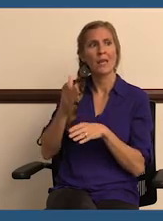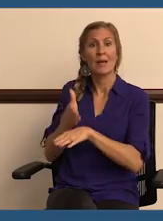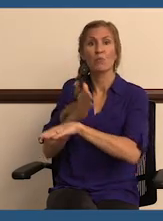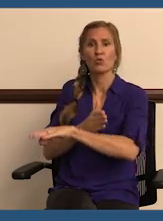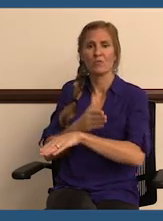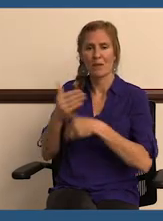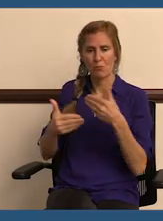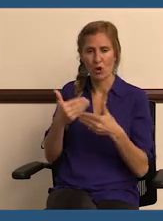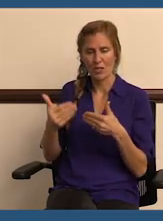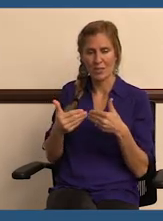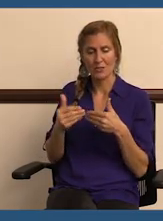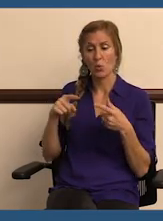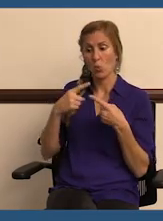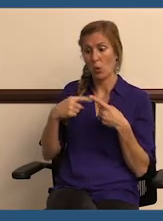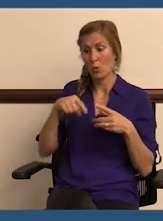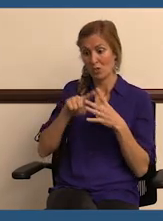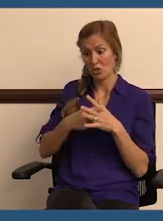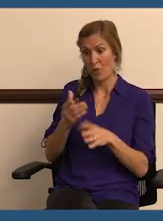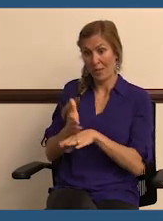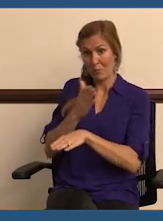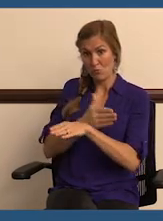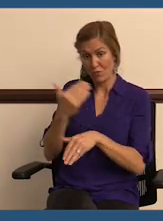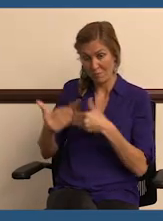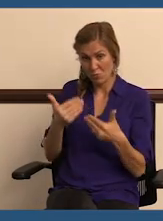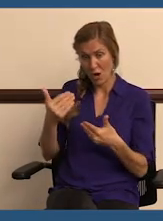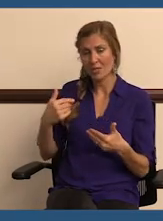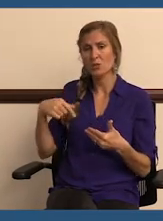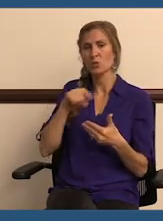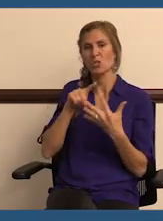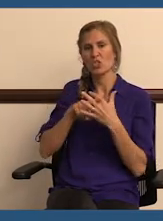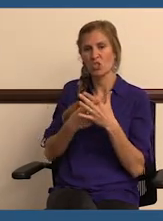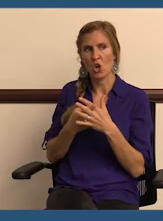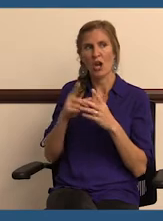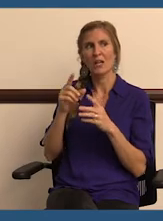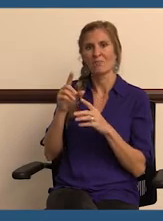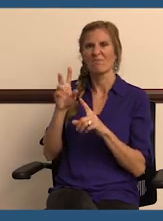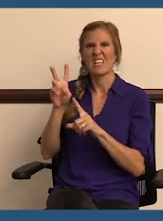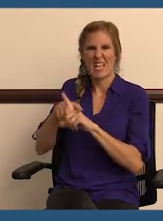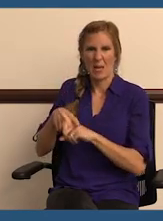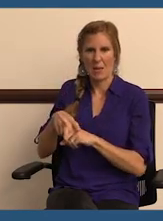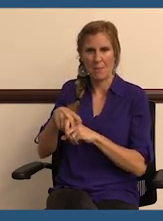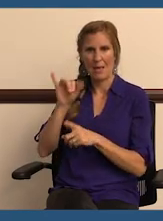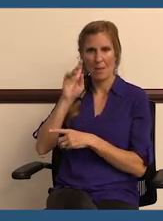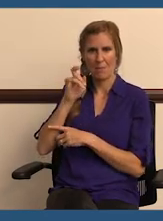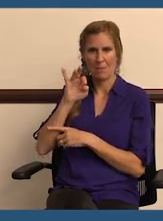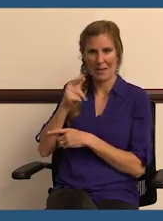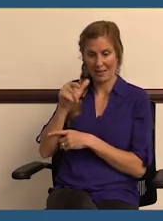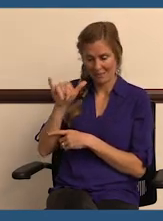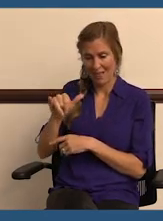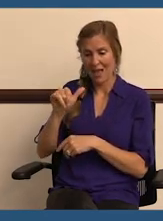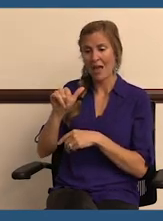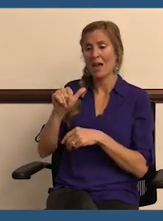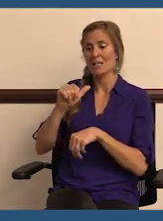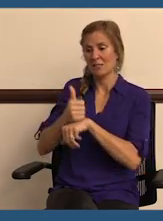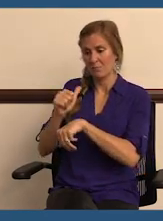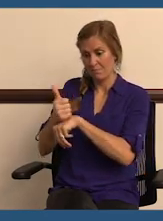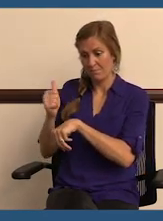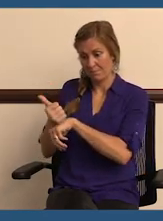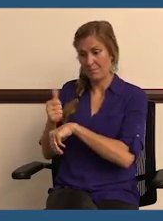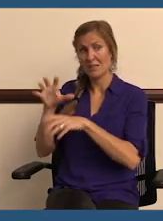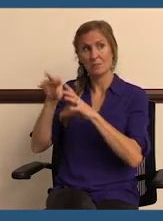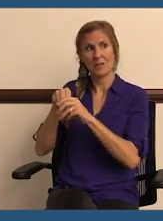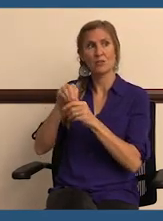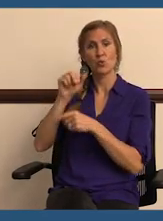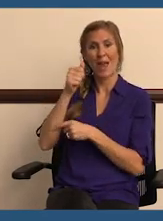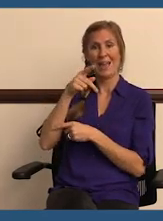improvement process. Once we start the improvement process, we start implementing that and submit